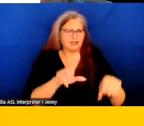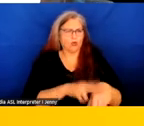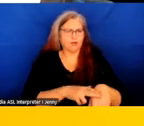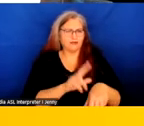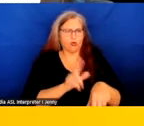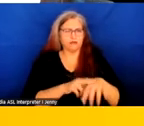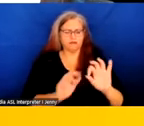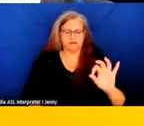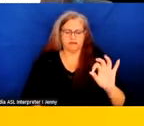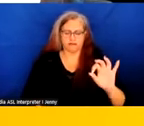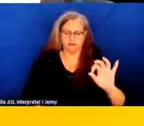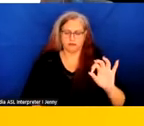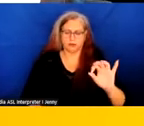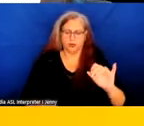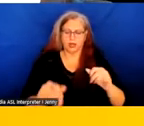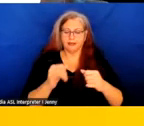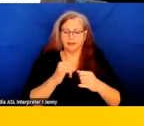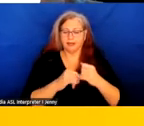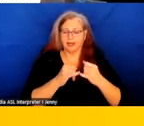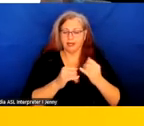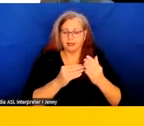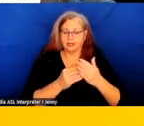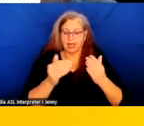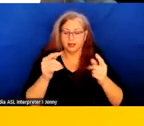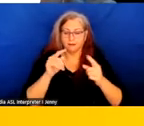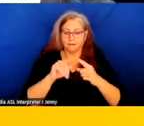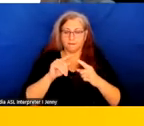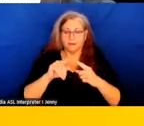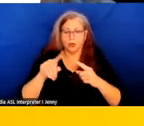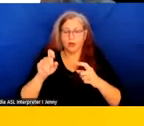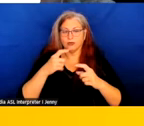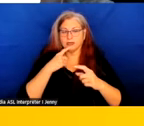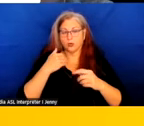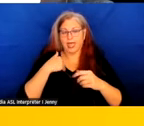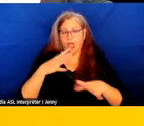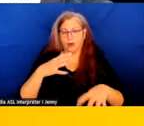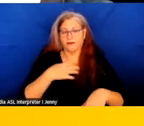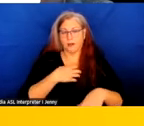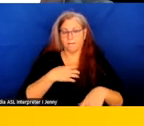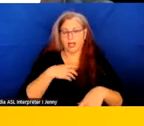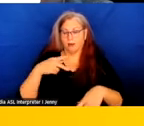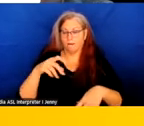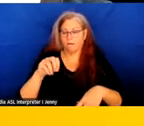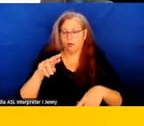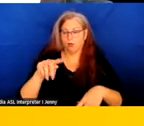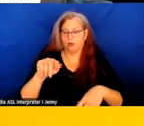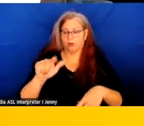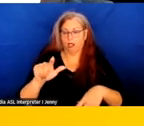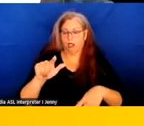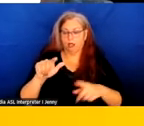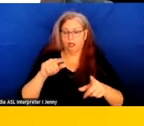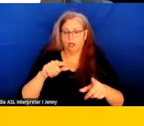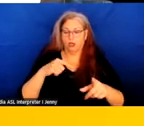Of course. Not the last slide. I'm almost done. Wanted to also say that we have a complaint portal, um, that we definitely